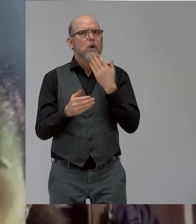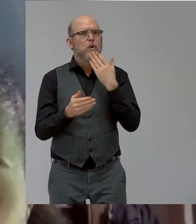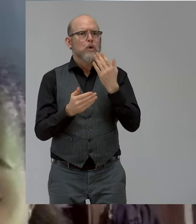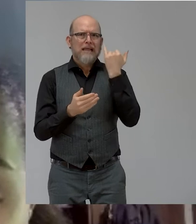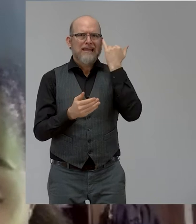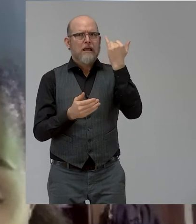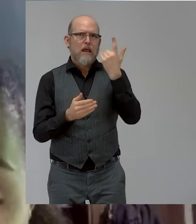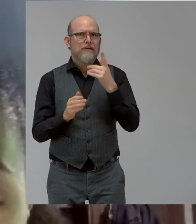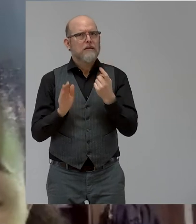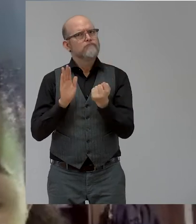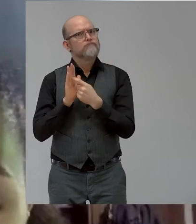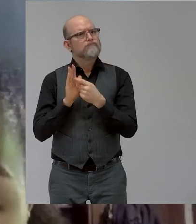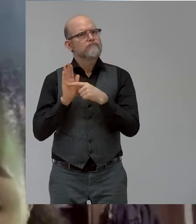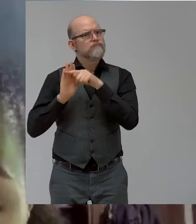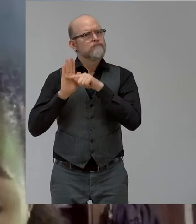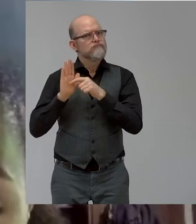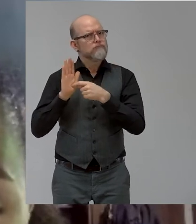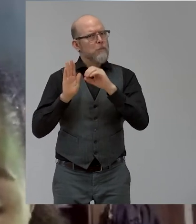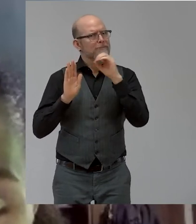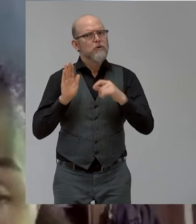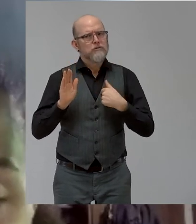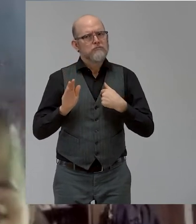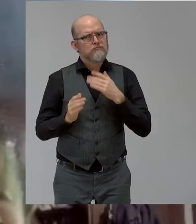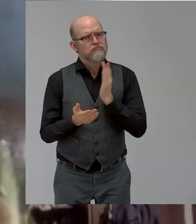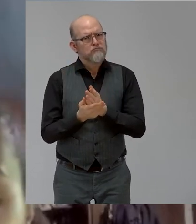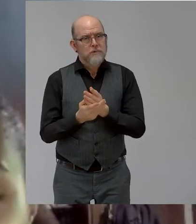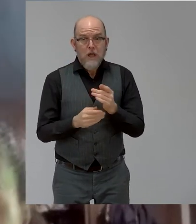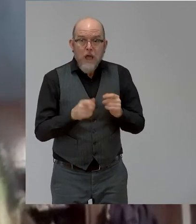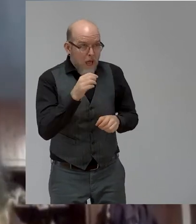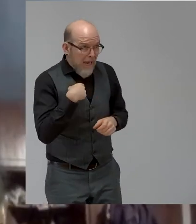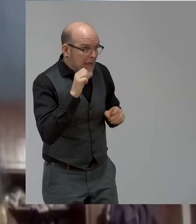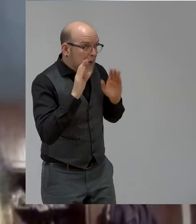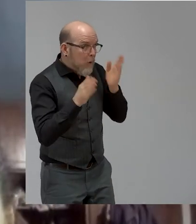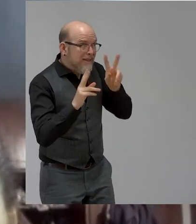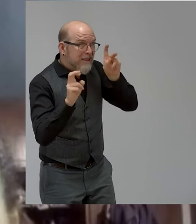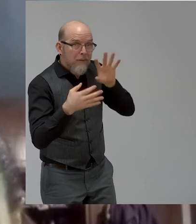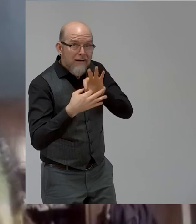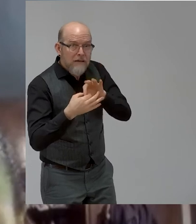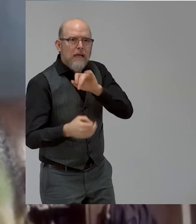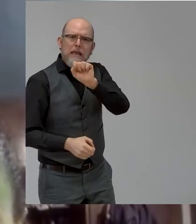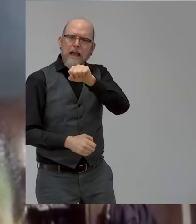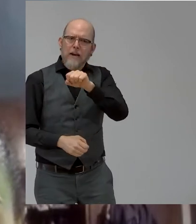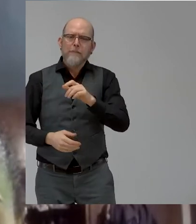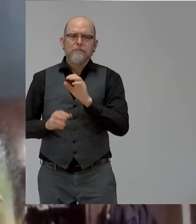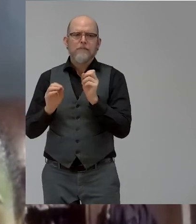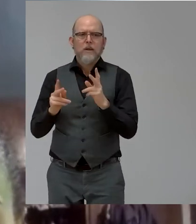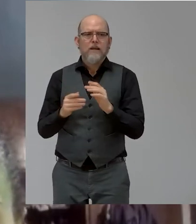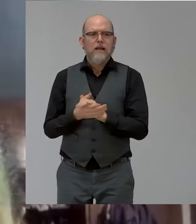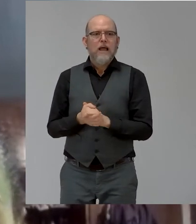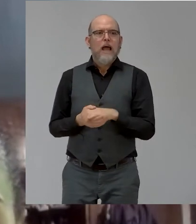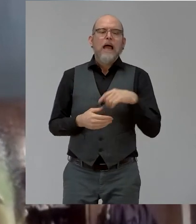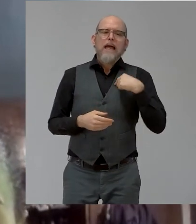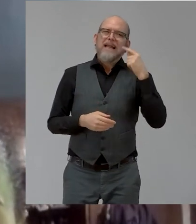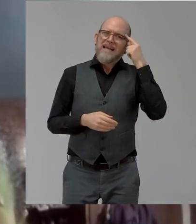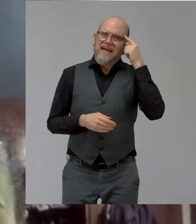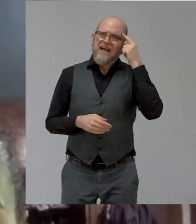Can I confirm that you're hearing me? Perfectly. Thank you. So, we thought that quota was a charity model. So, we advocated